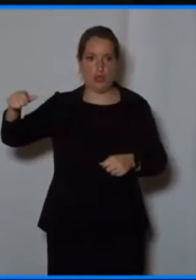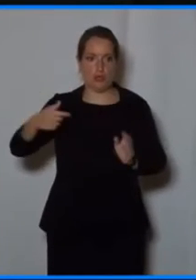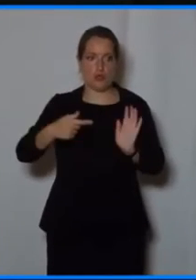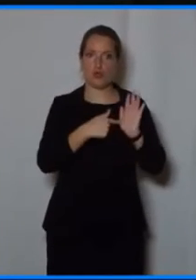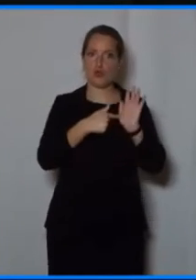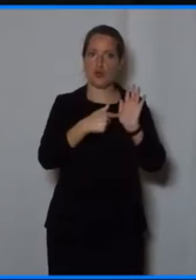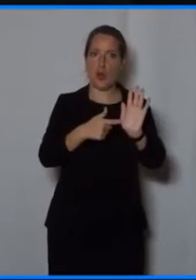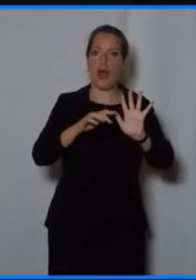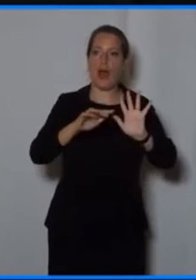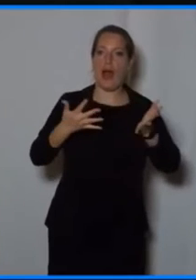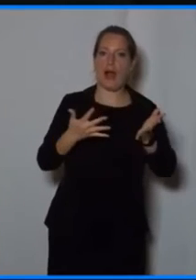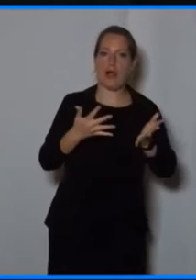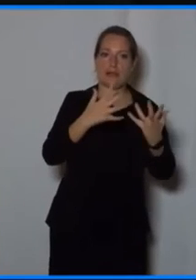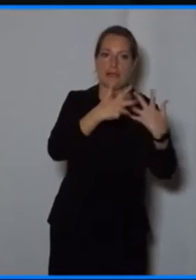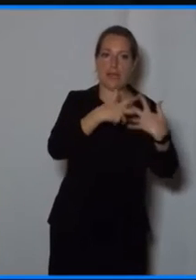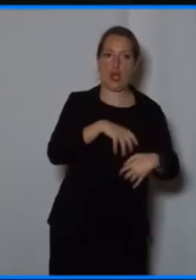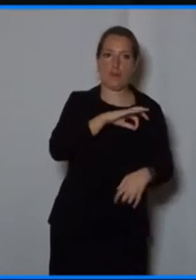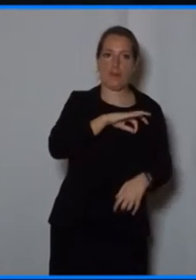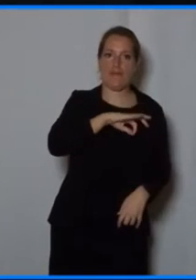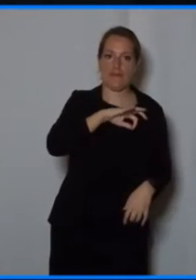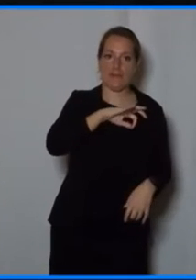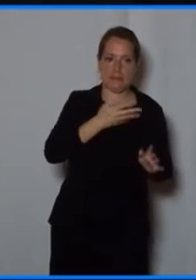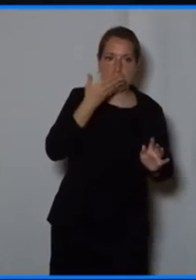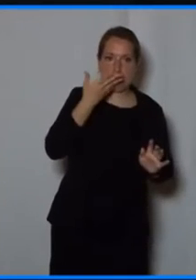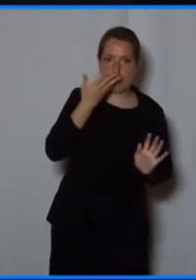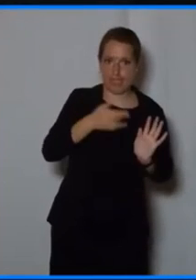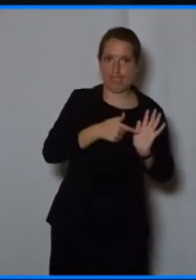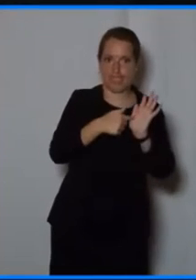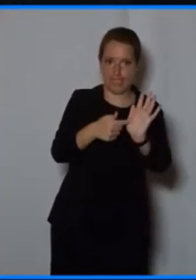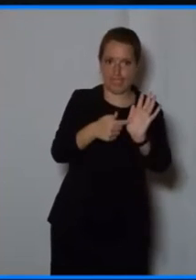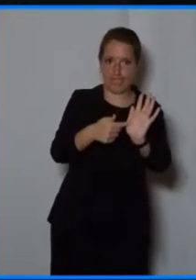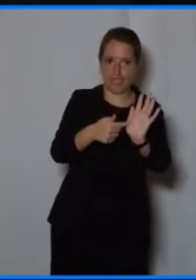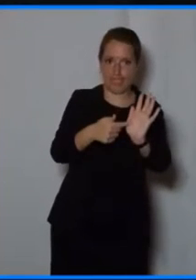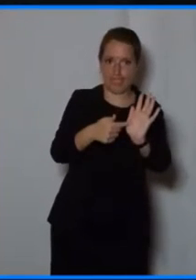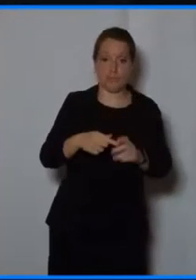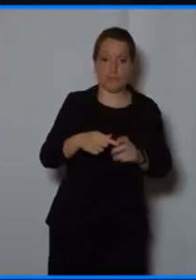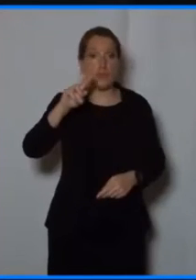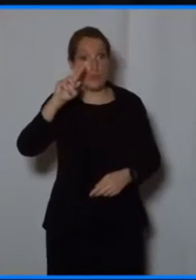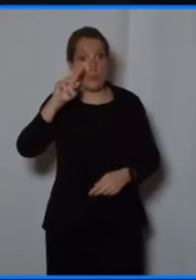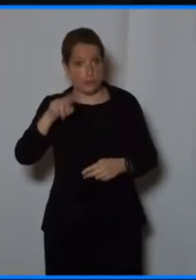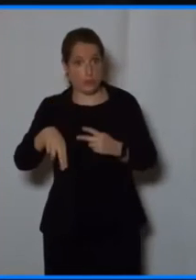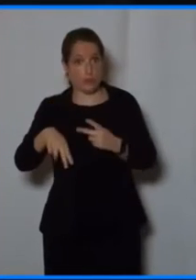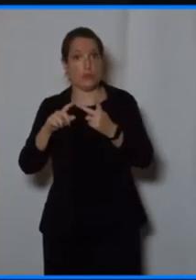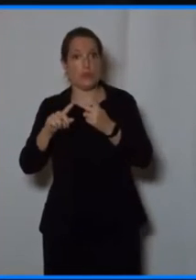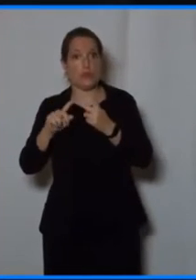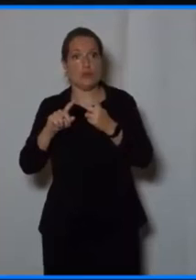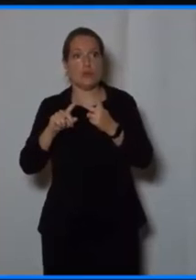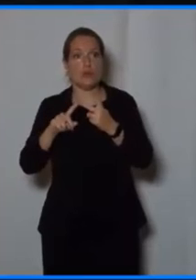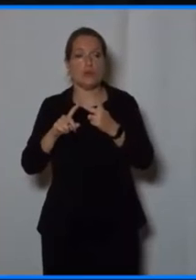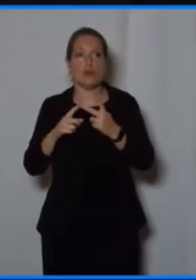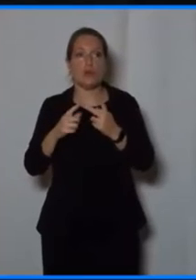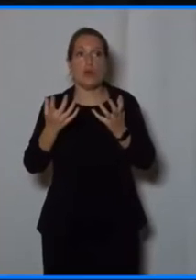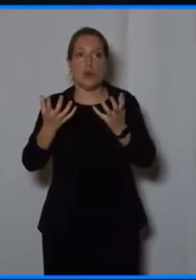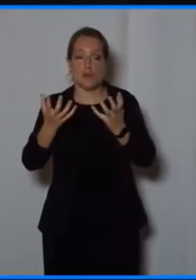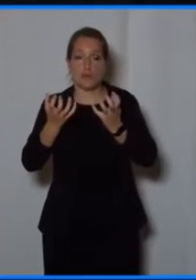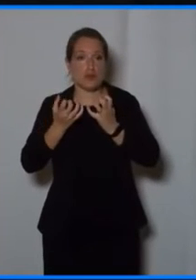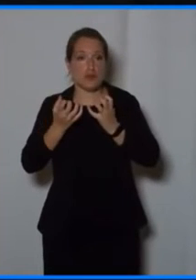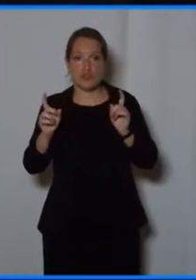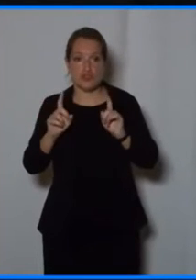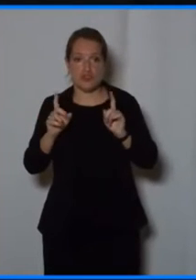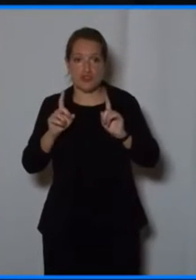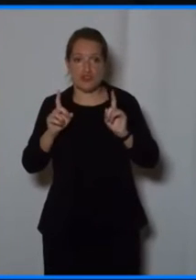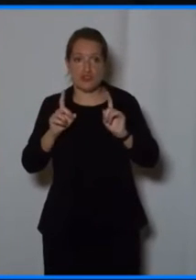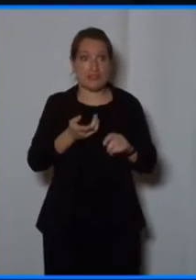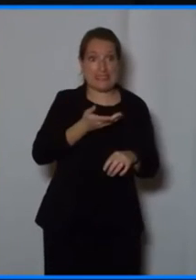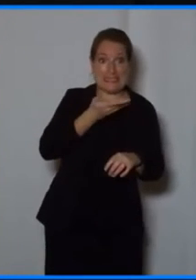benefit from this transformation? And two, we've got to address their fears. And this is what I will try to, to explain